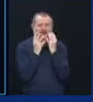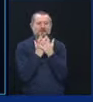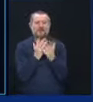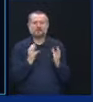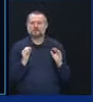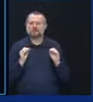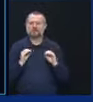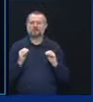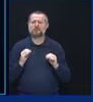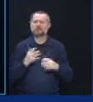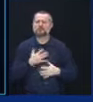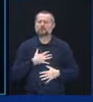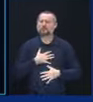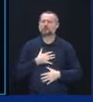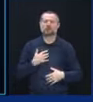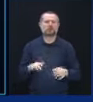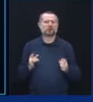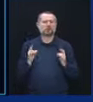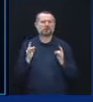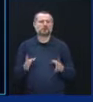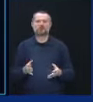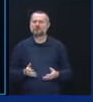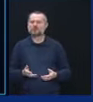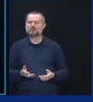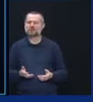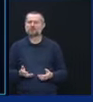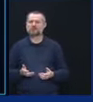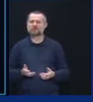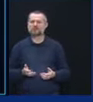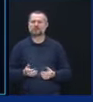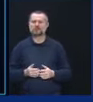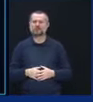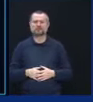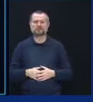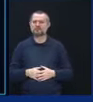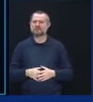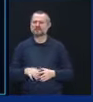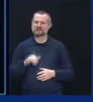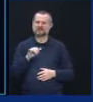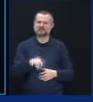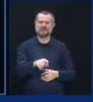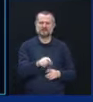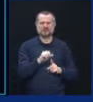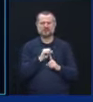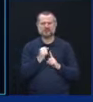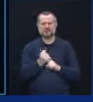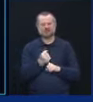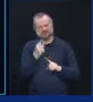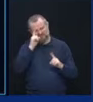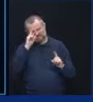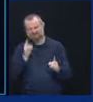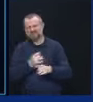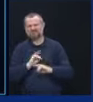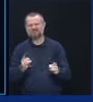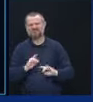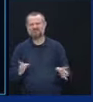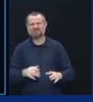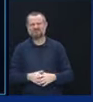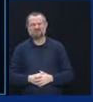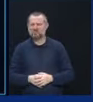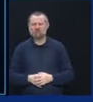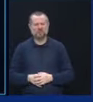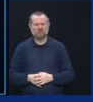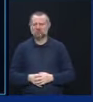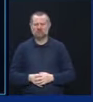horrendous situation. It is a horrendous situation. You want to talk about the spring.